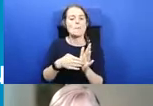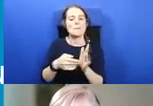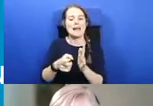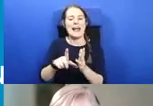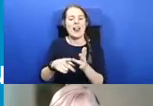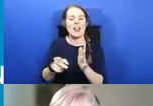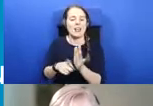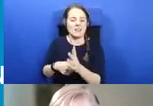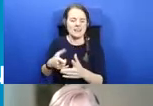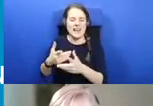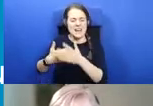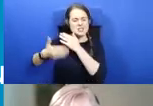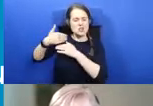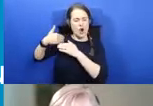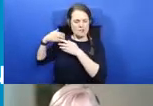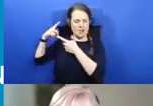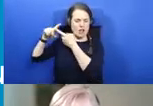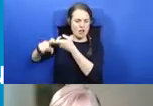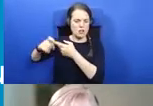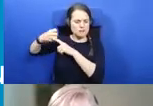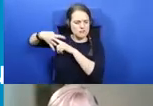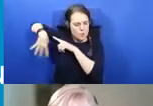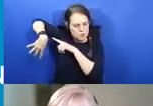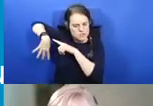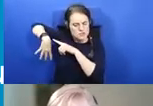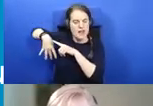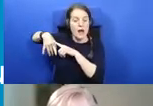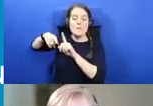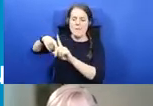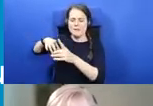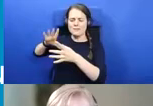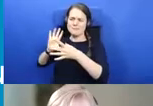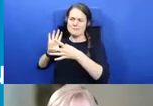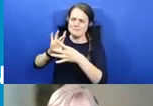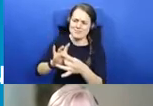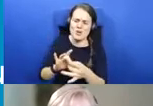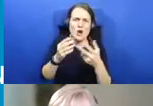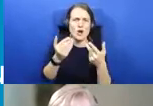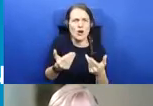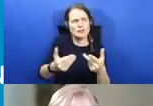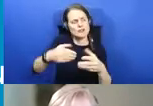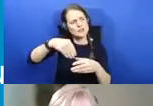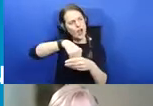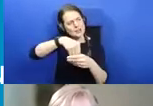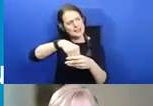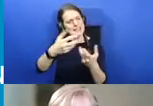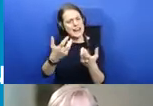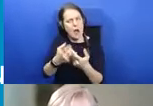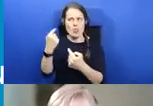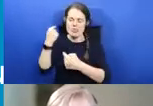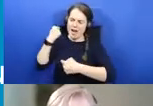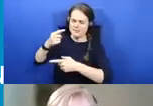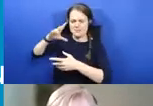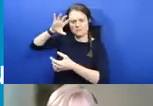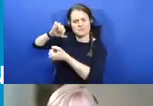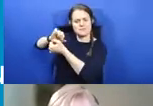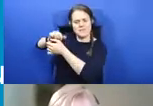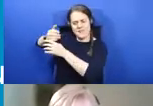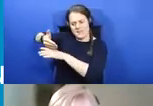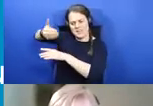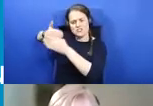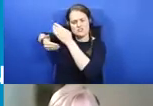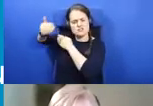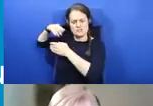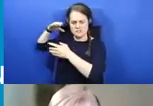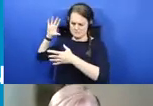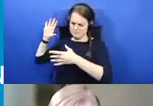he is to our shared histories but also in a current context and how we have brought a little bit of that heritage to bear on who we are